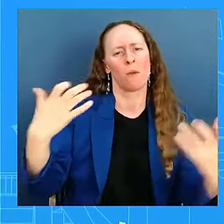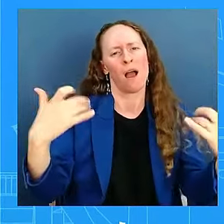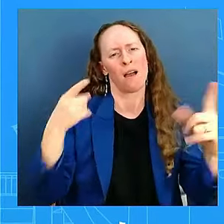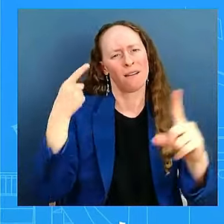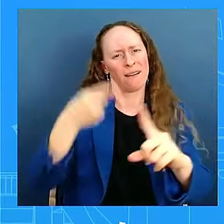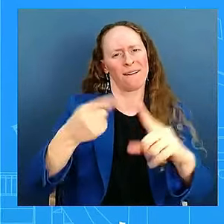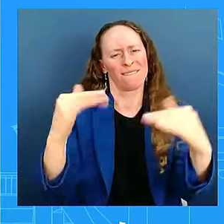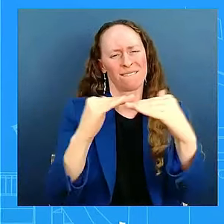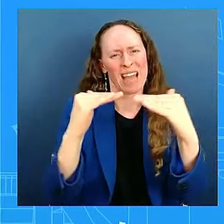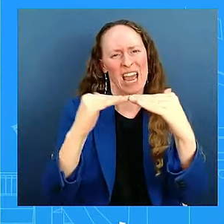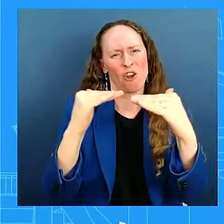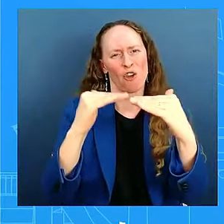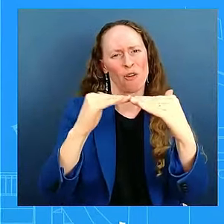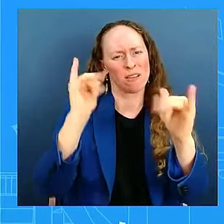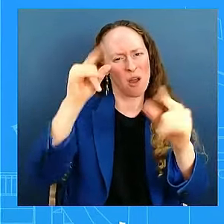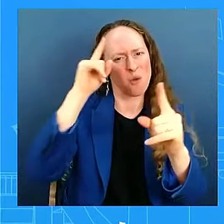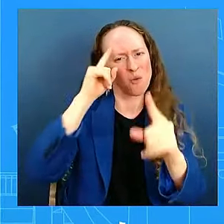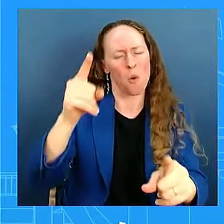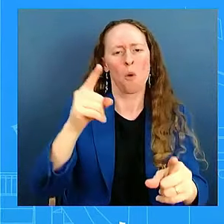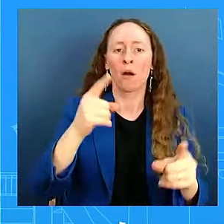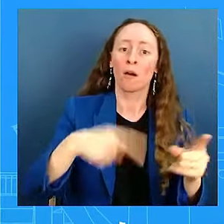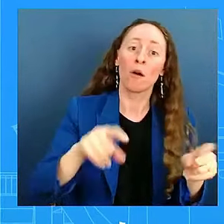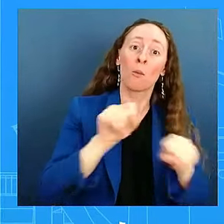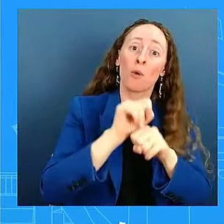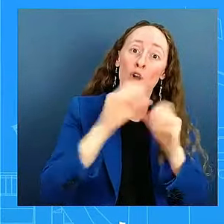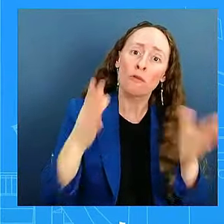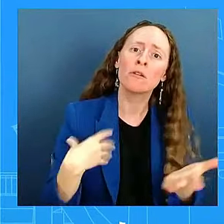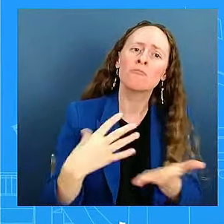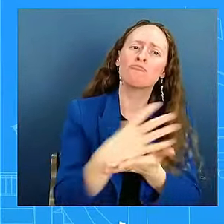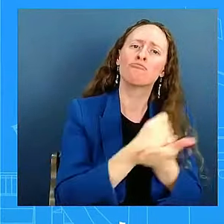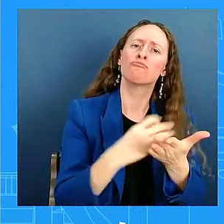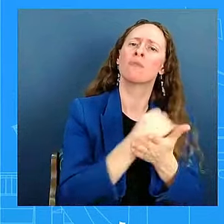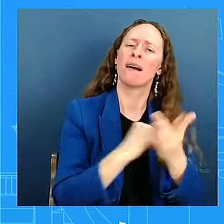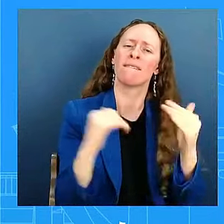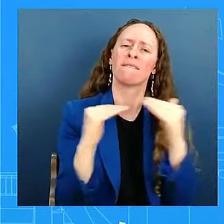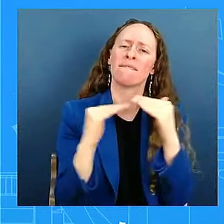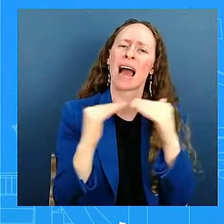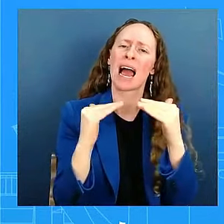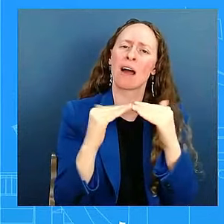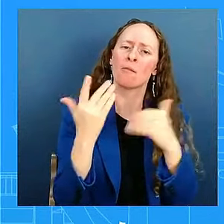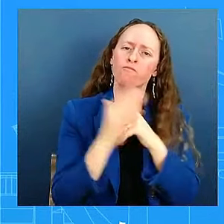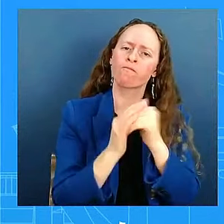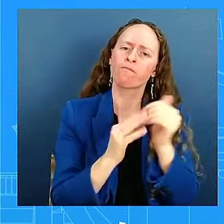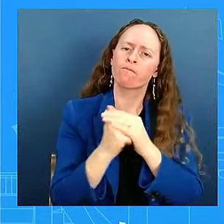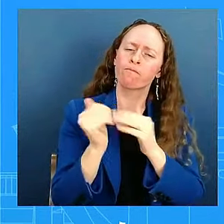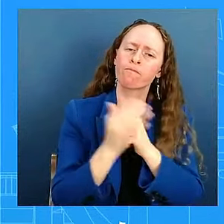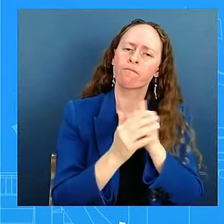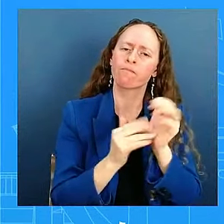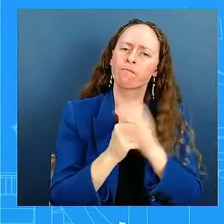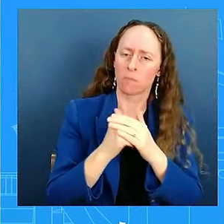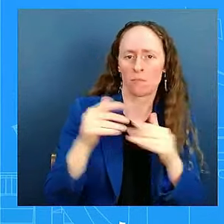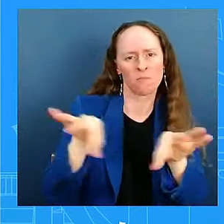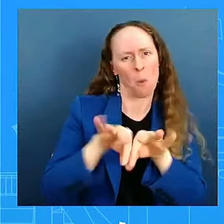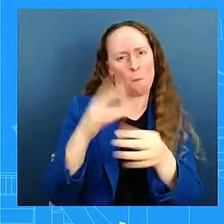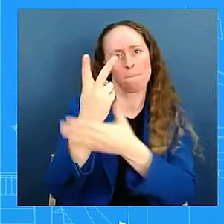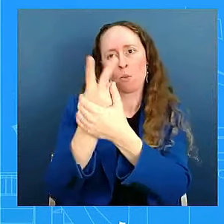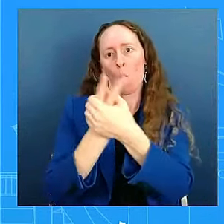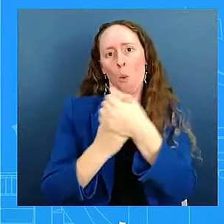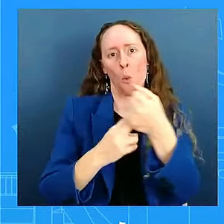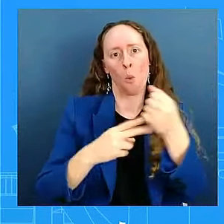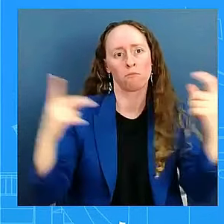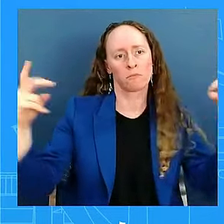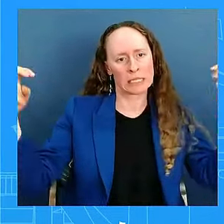deserve. It's important that both parties come to the table and negotiate in good faith, as we talk about is what we're seeing with the ports